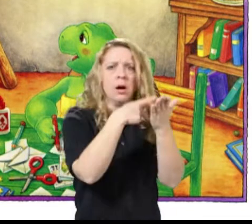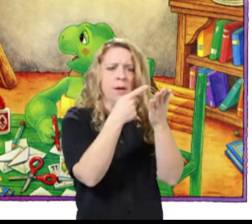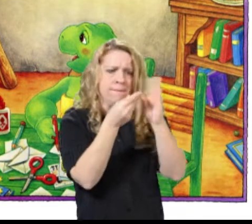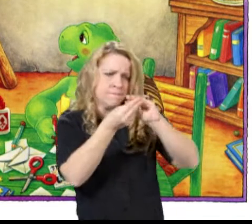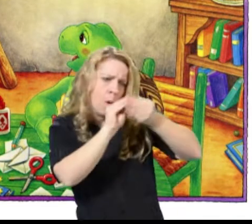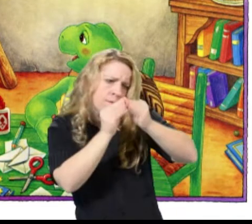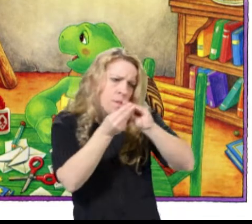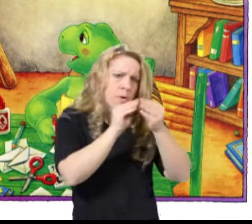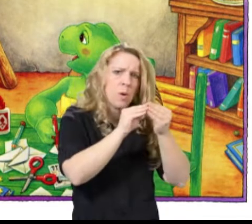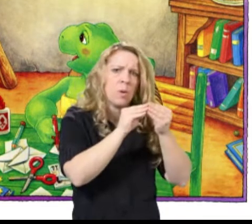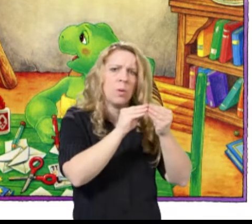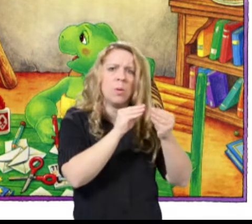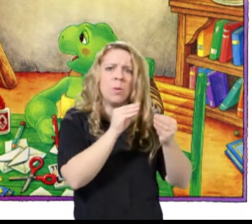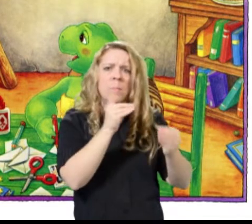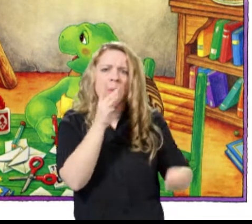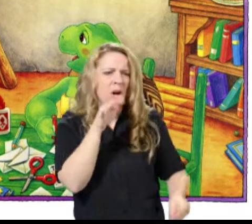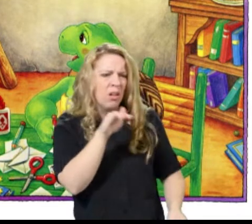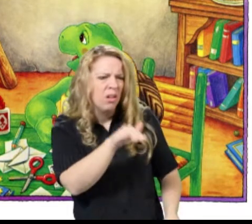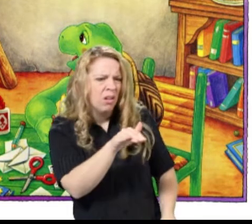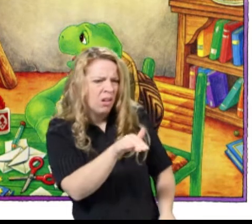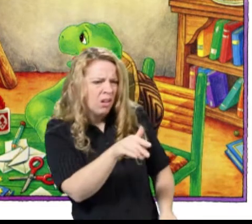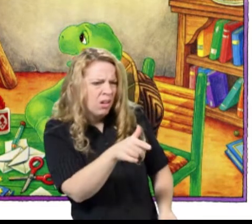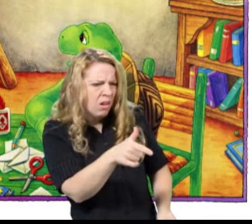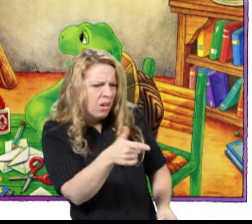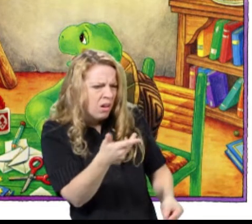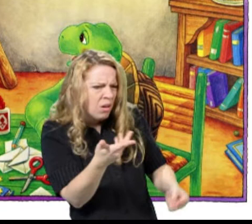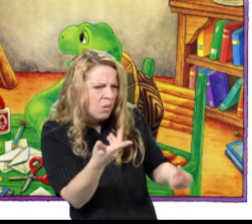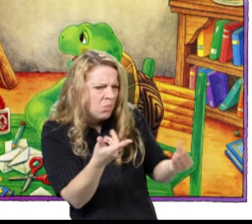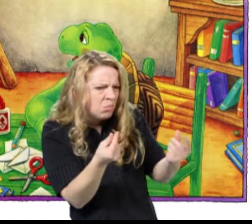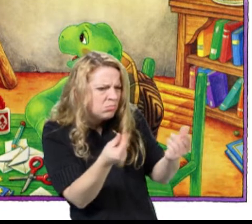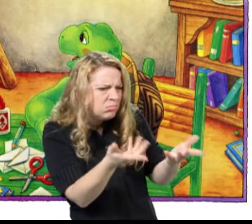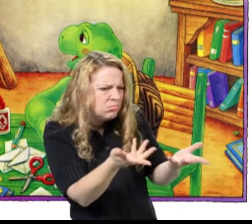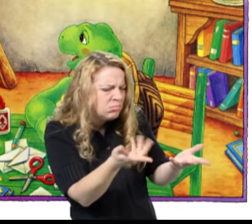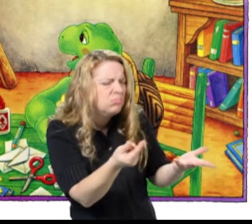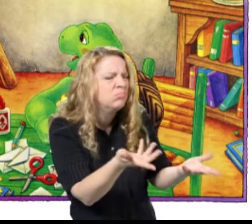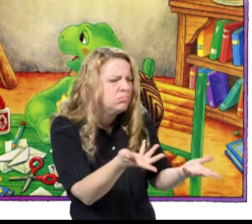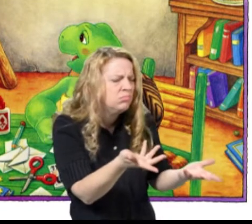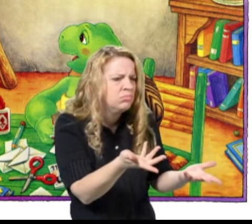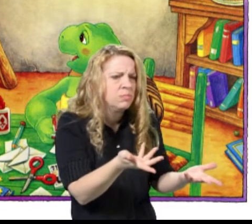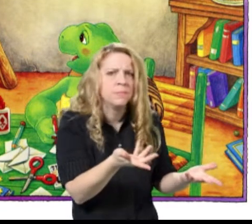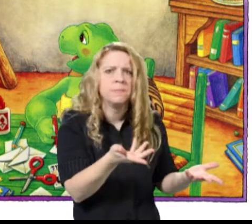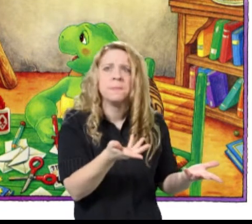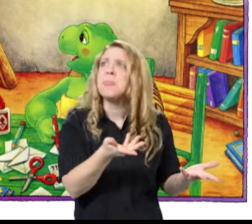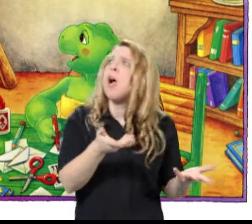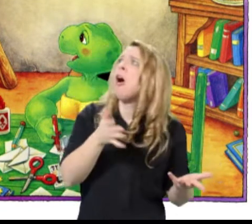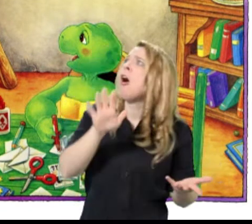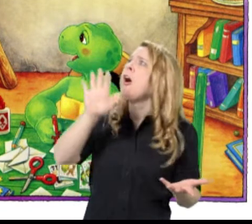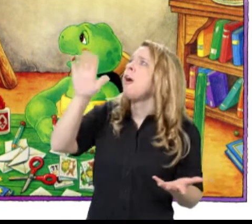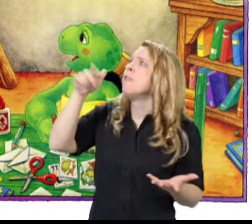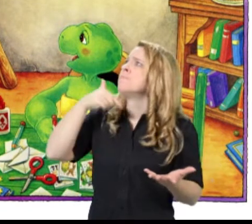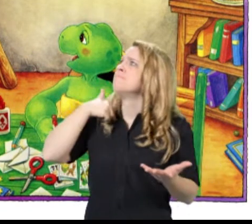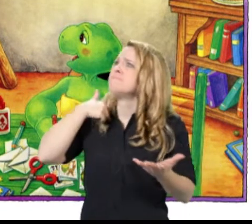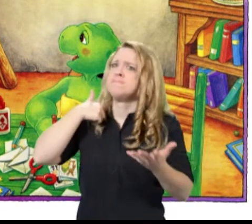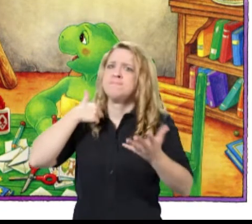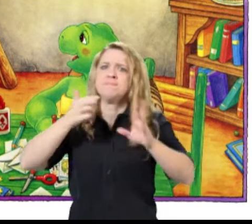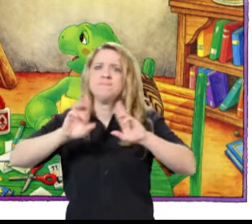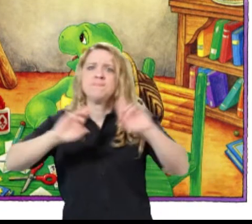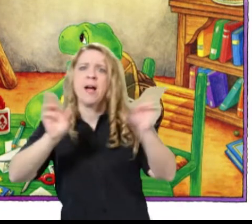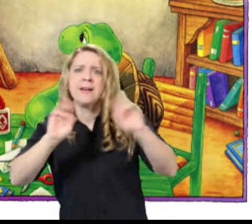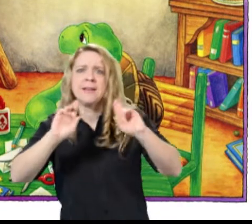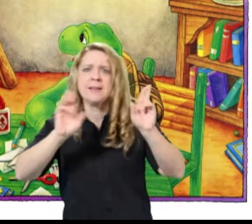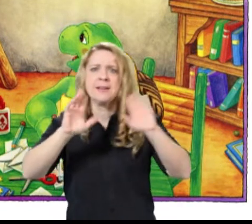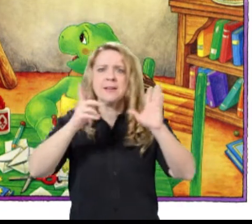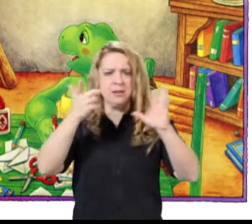What are you making? She asked. It's a surprise, Franklin answered. His mother